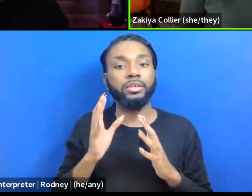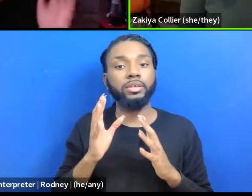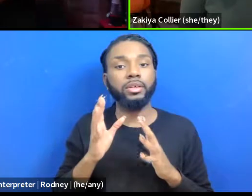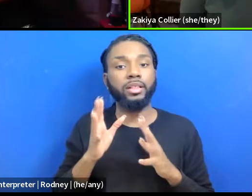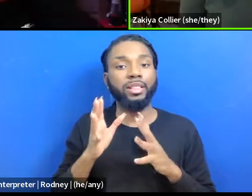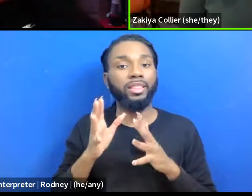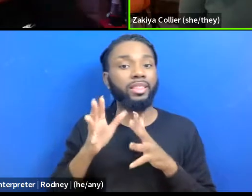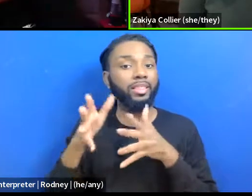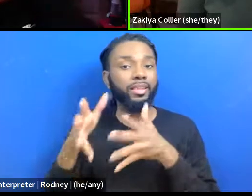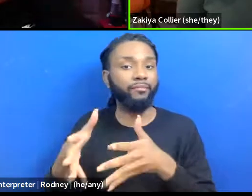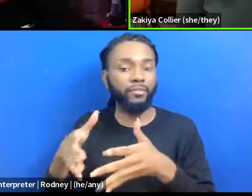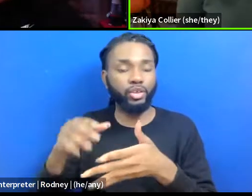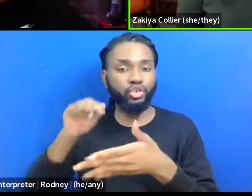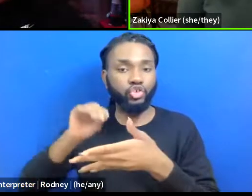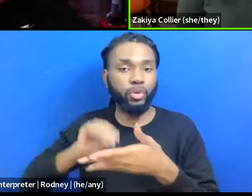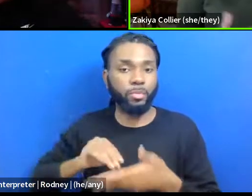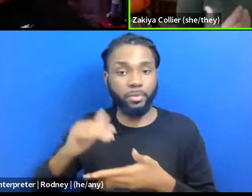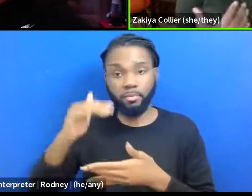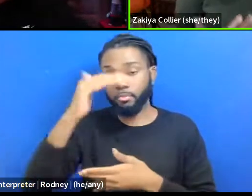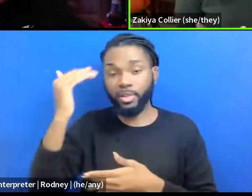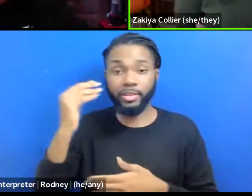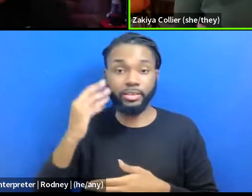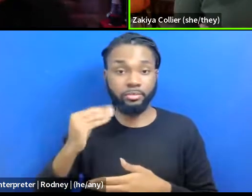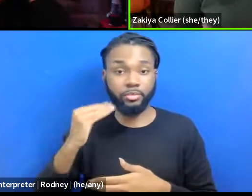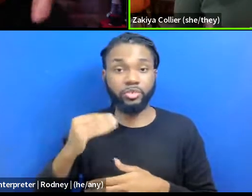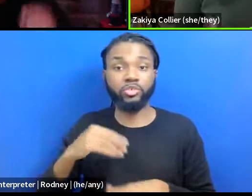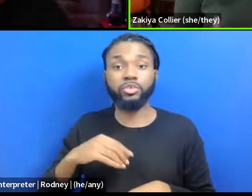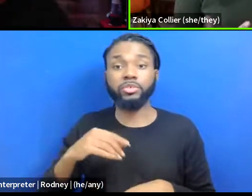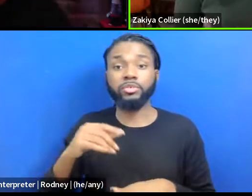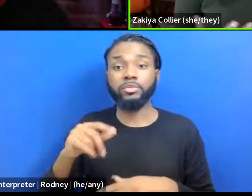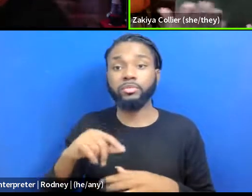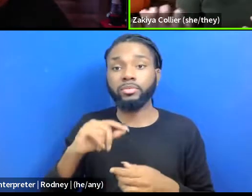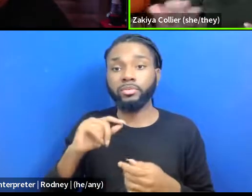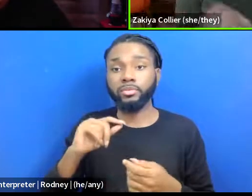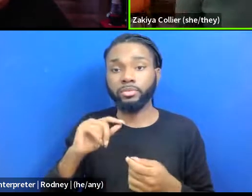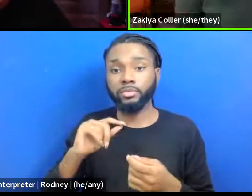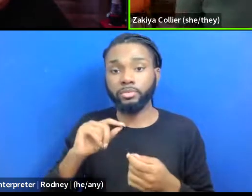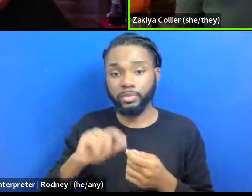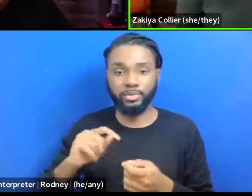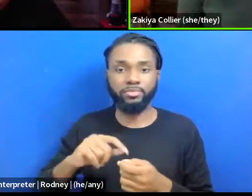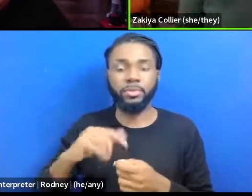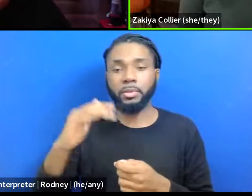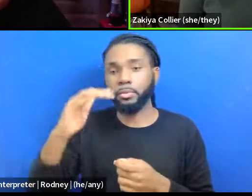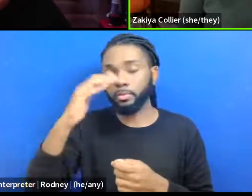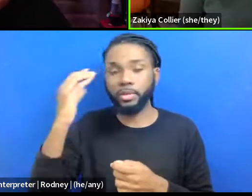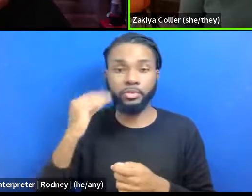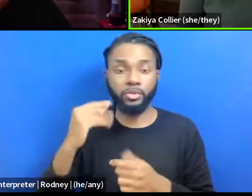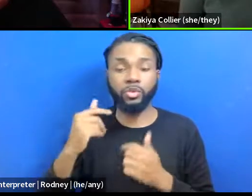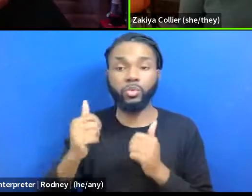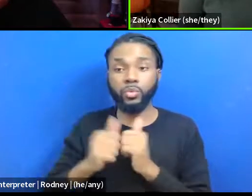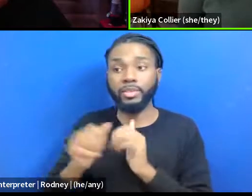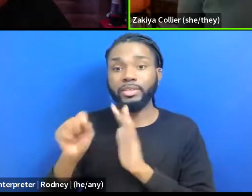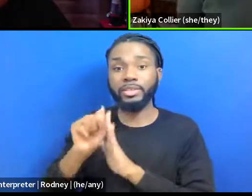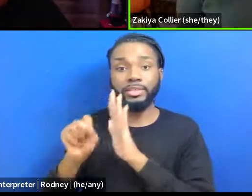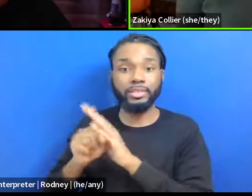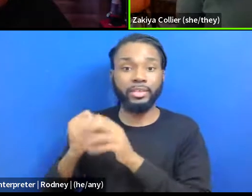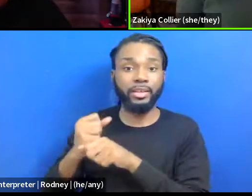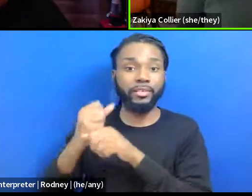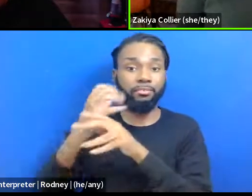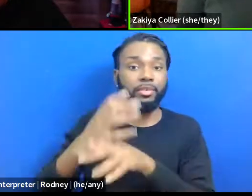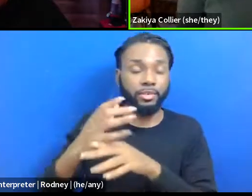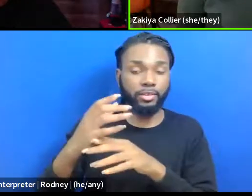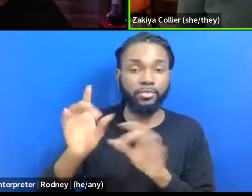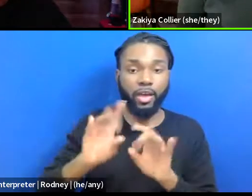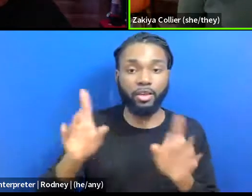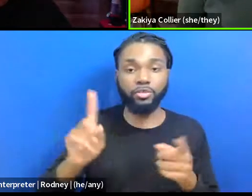experiences, specifically, um, of Black experiences with state-sanctioned violence to Black people and